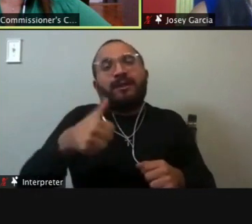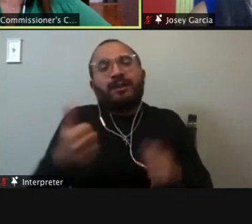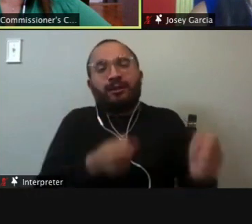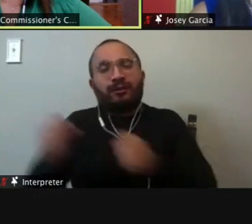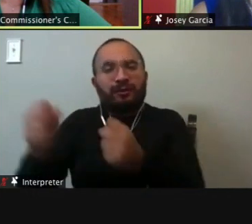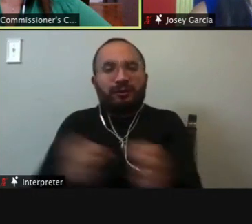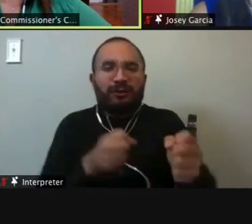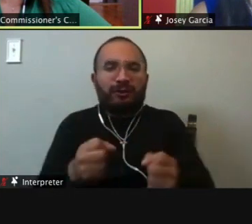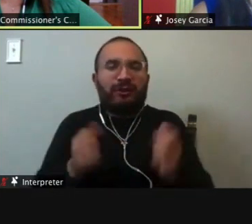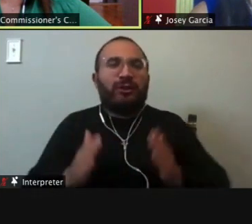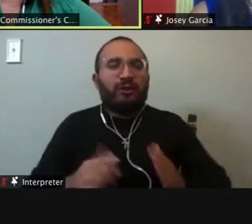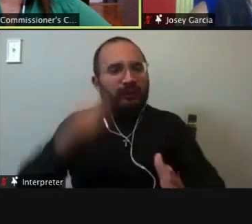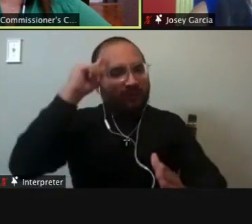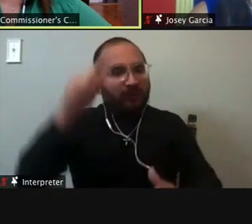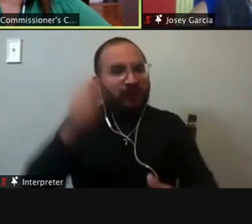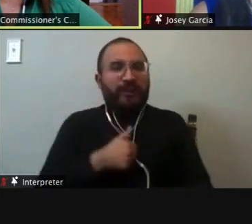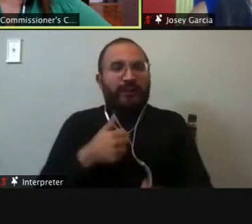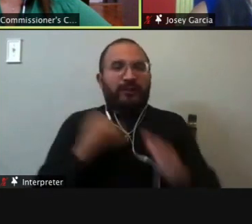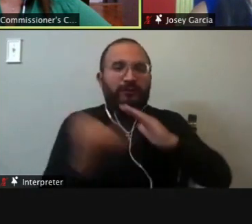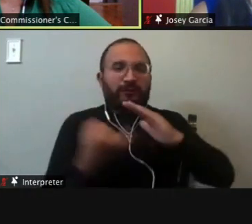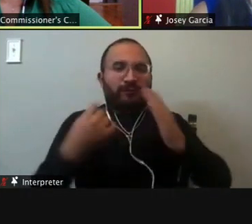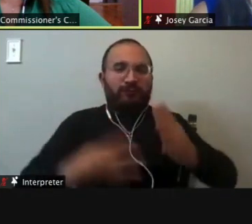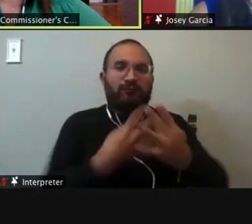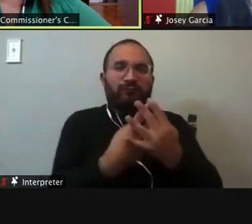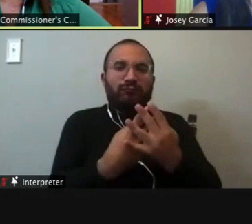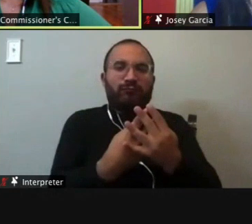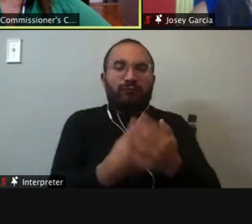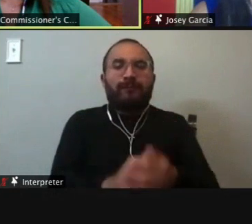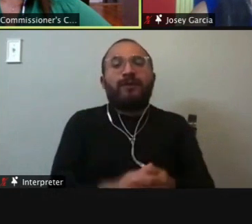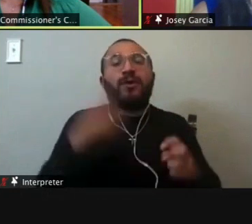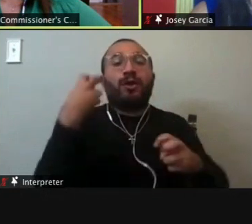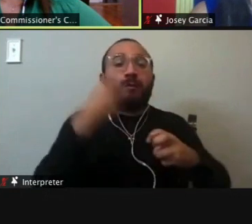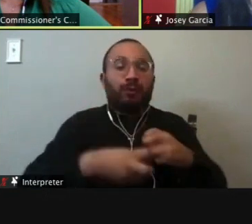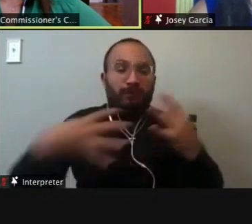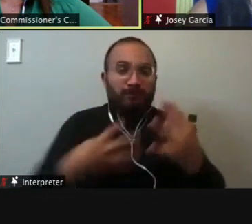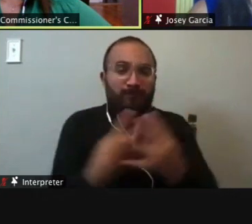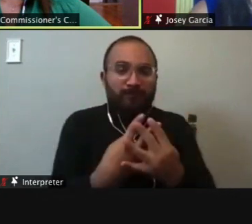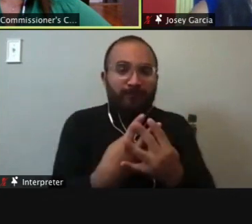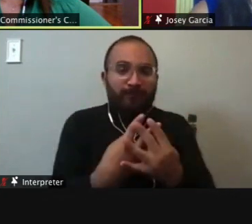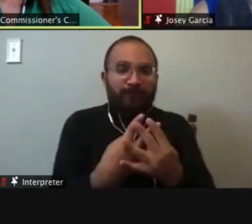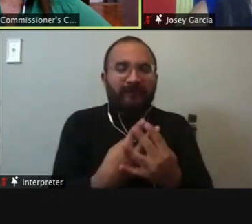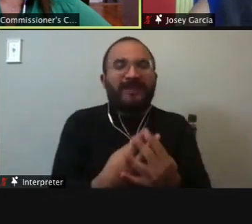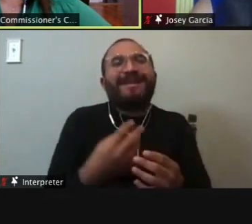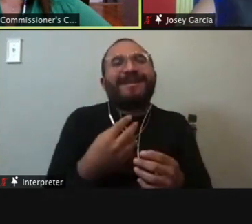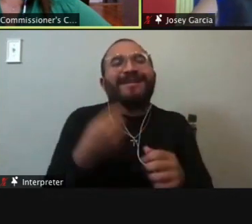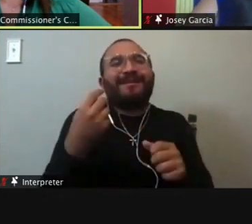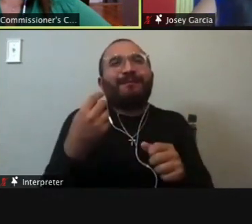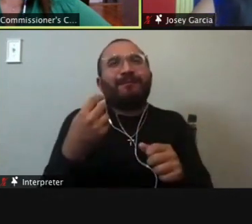but if it's a mental issue, here's the problem with the jail also is it's being used to house mental patients.